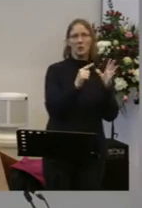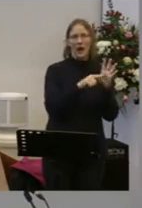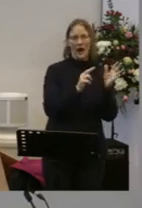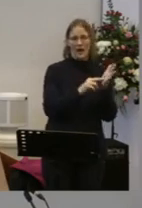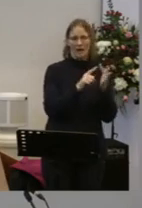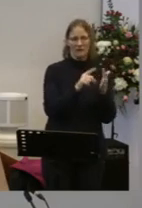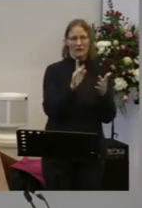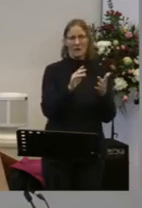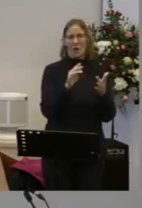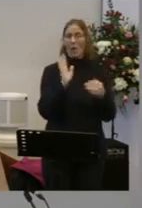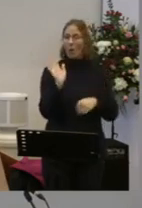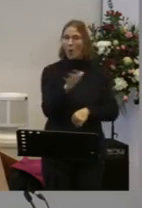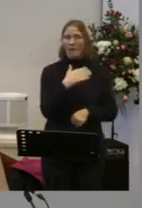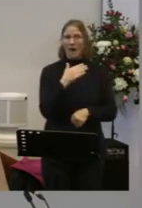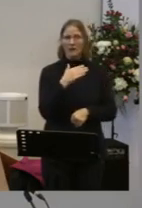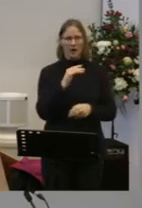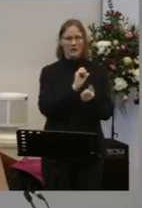you're a slave to something Because